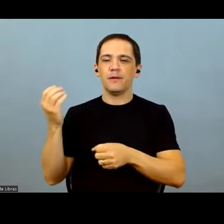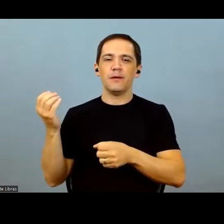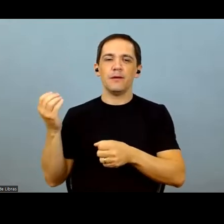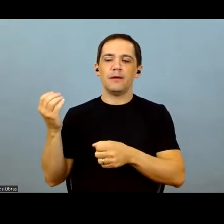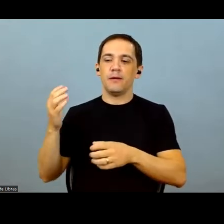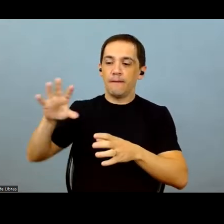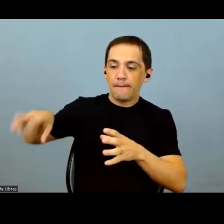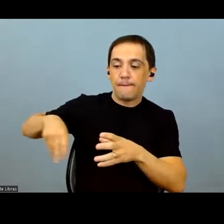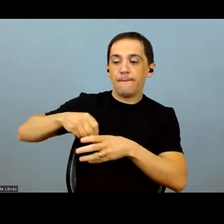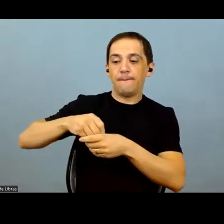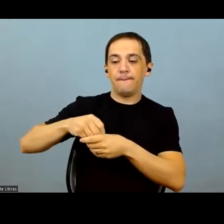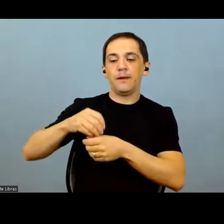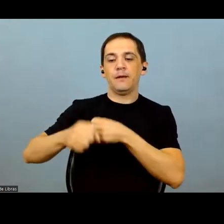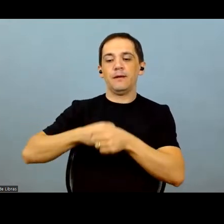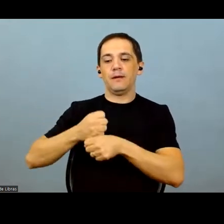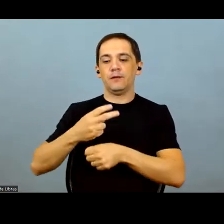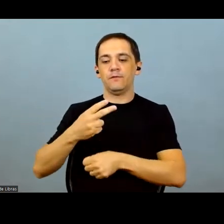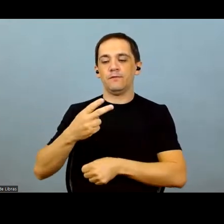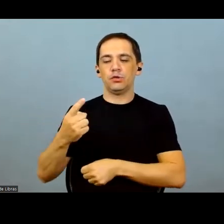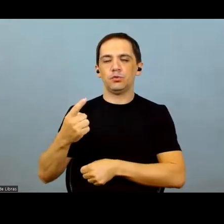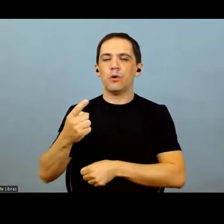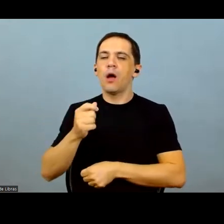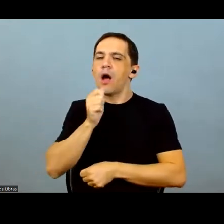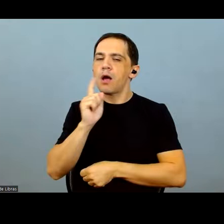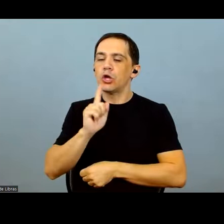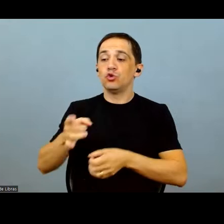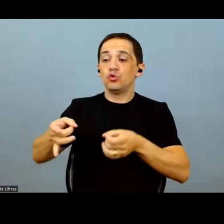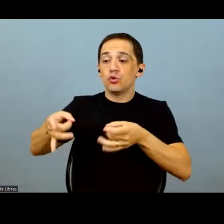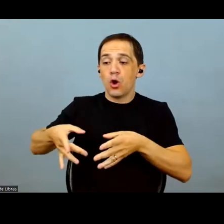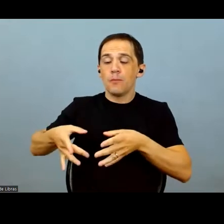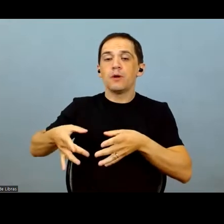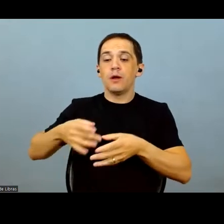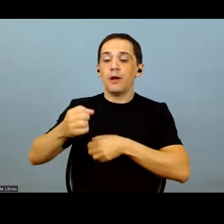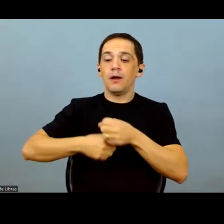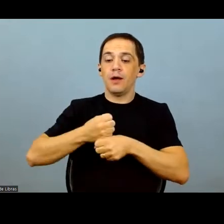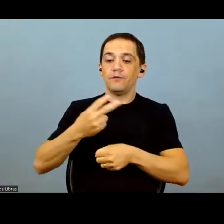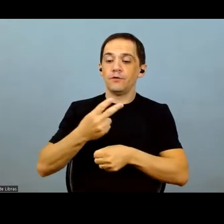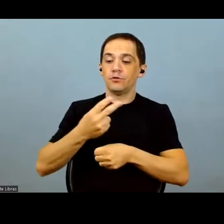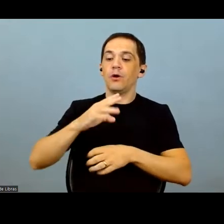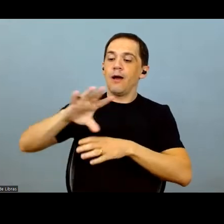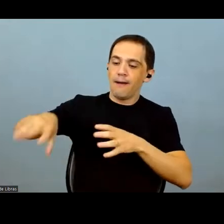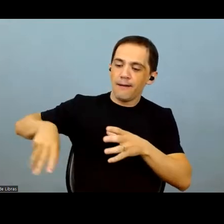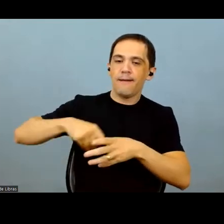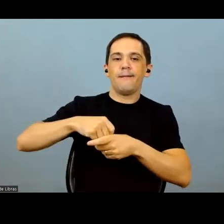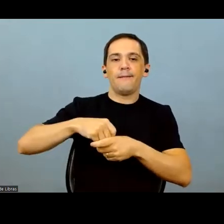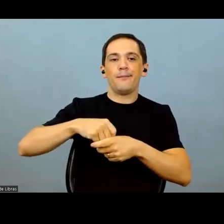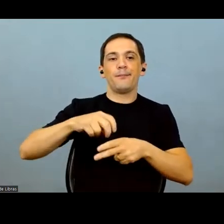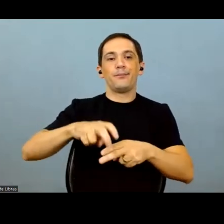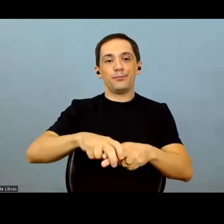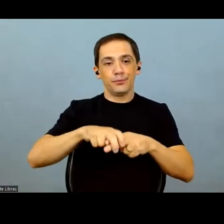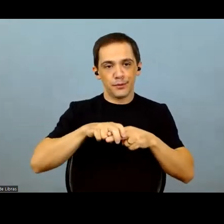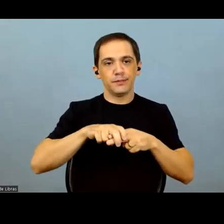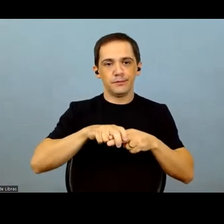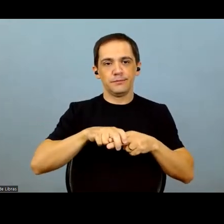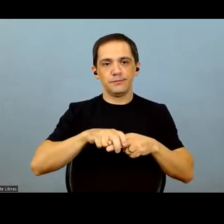from last year. That was not marked all in 2021. So, it was projected that